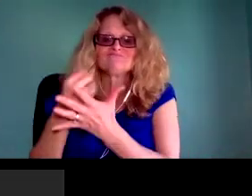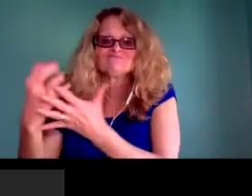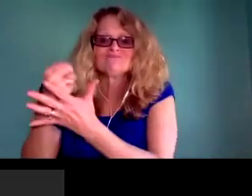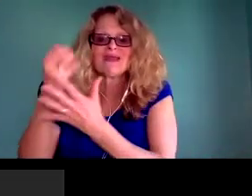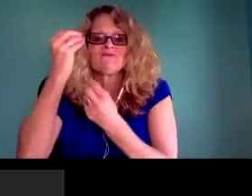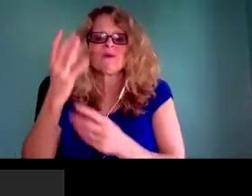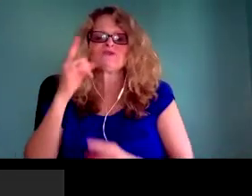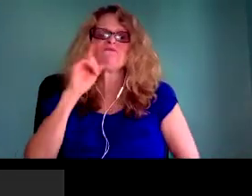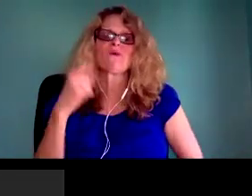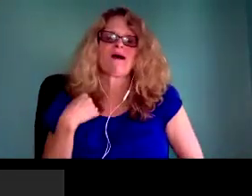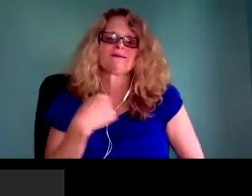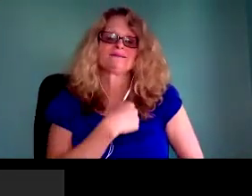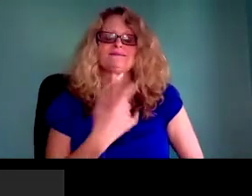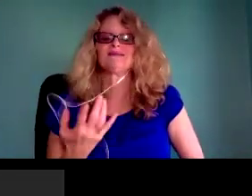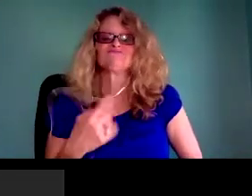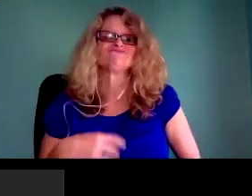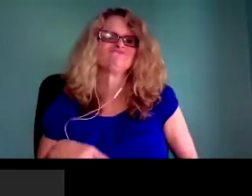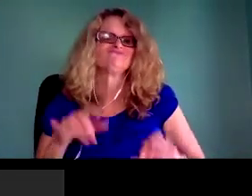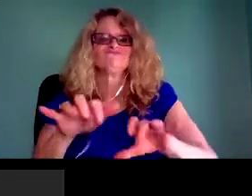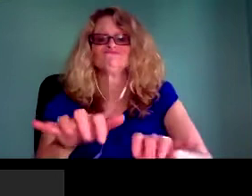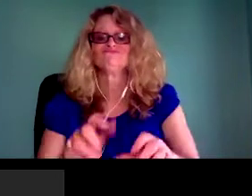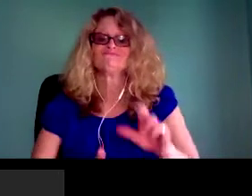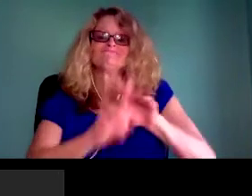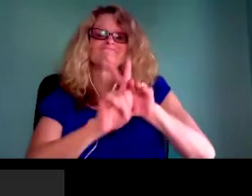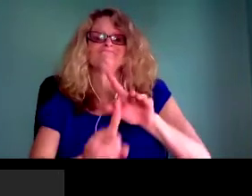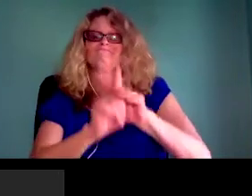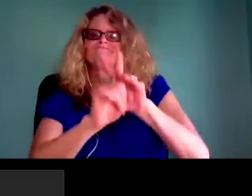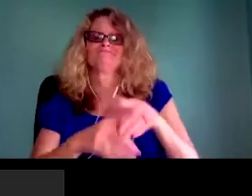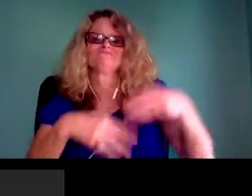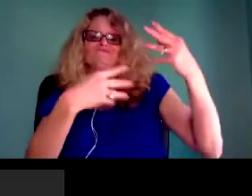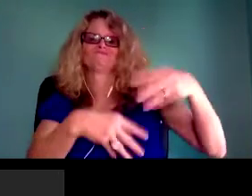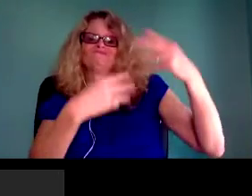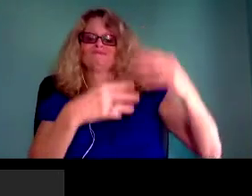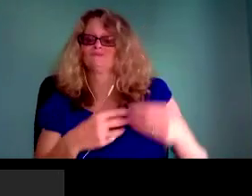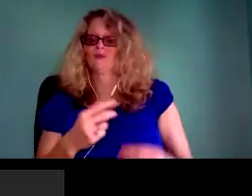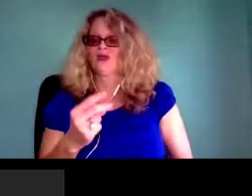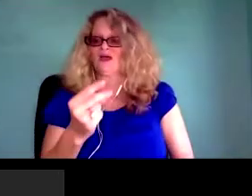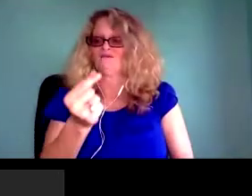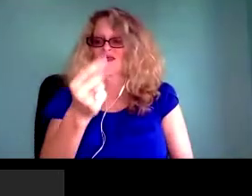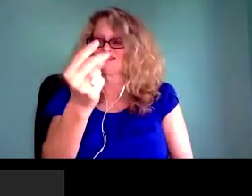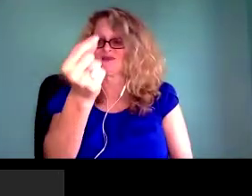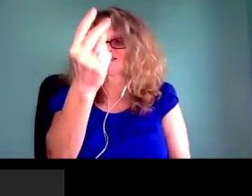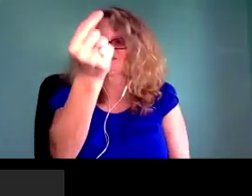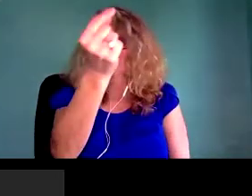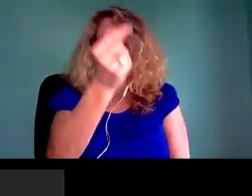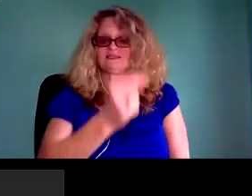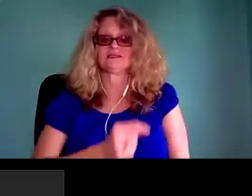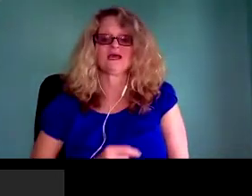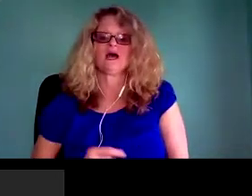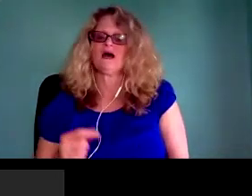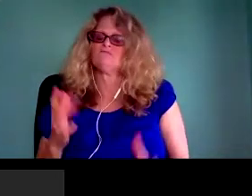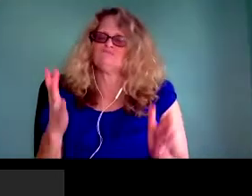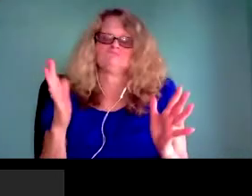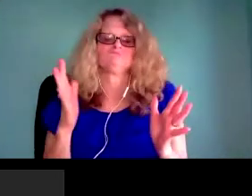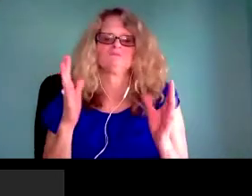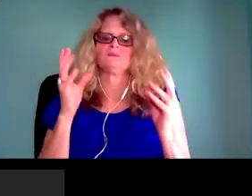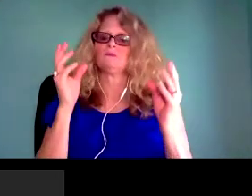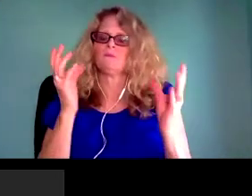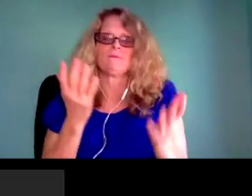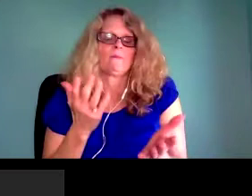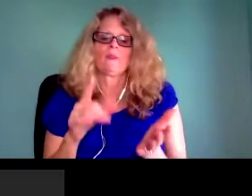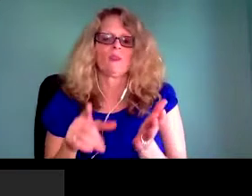those displays is quite different than our own previous labor of looking through and searching through directories ourselves.